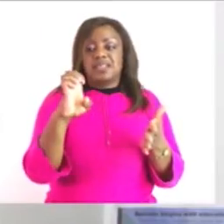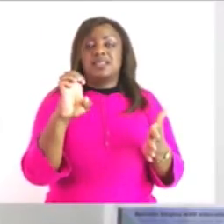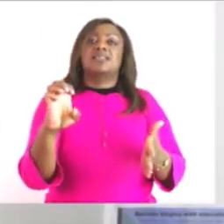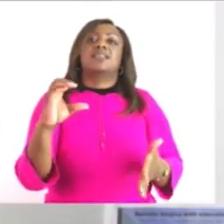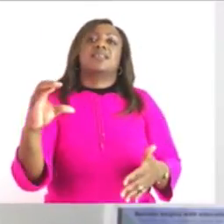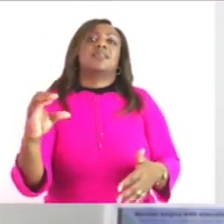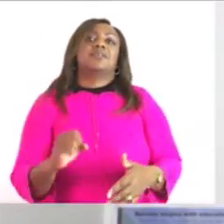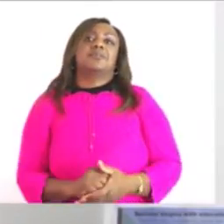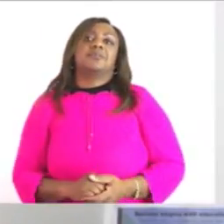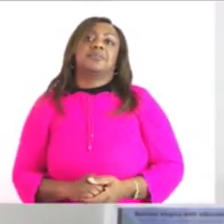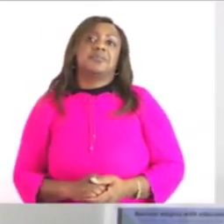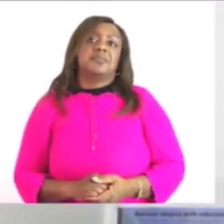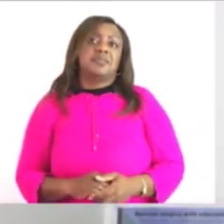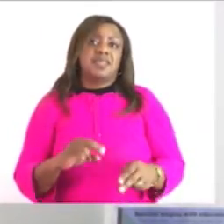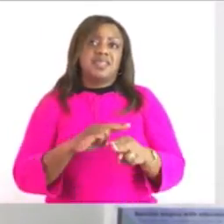seconds